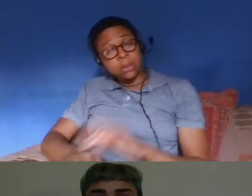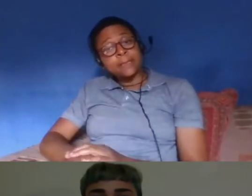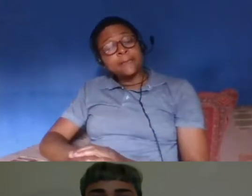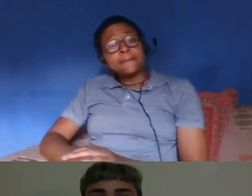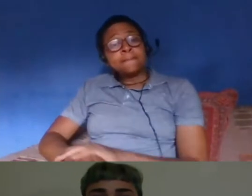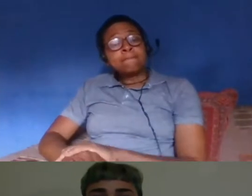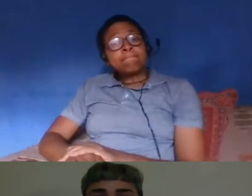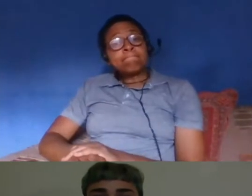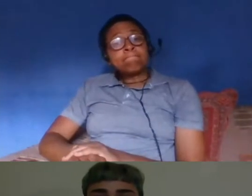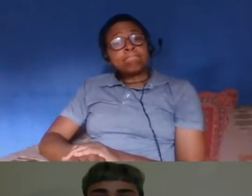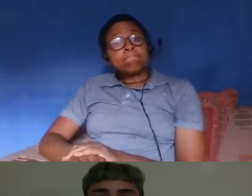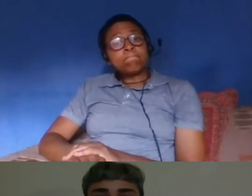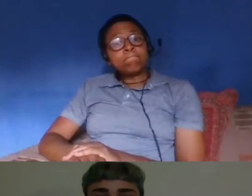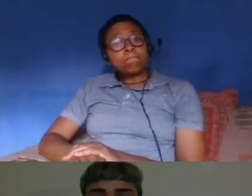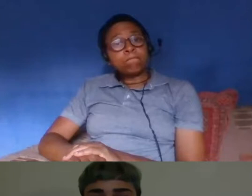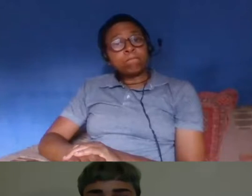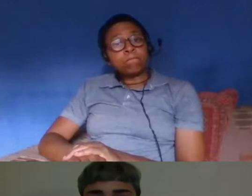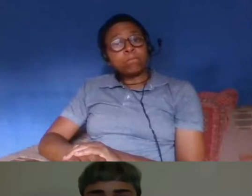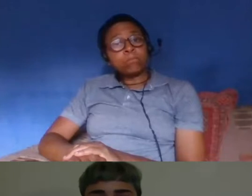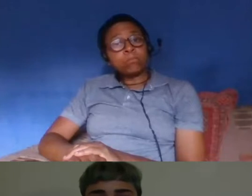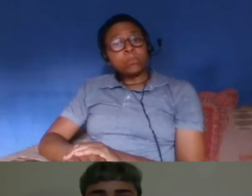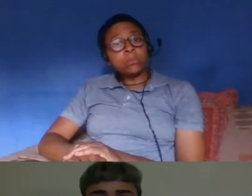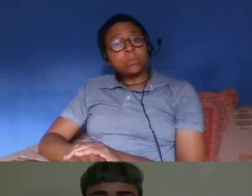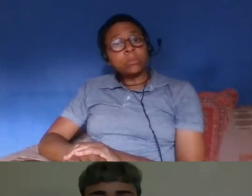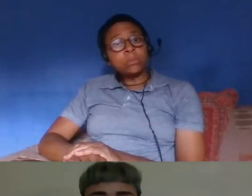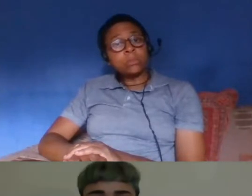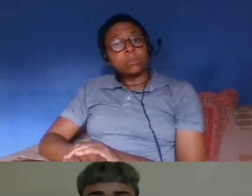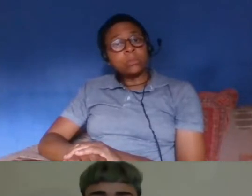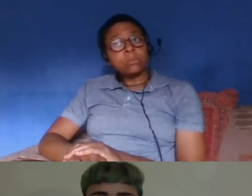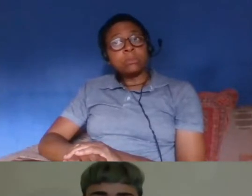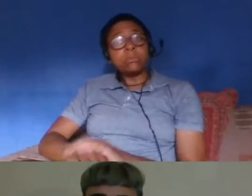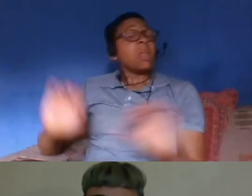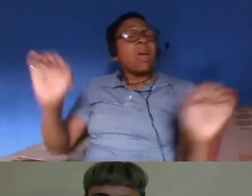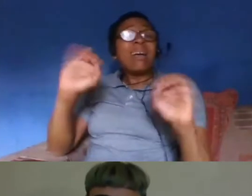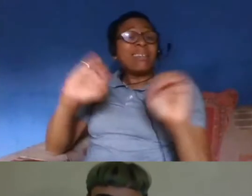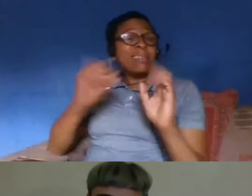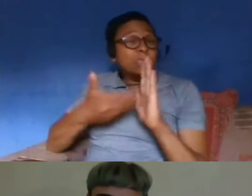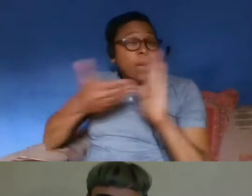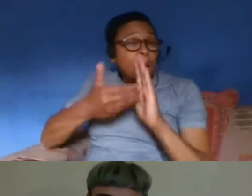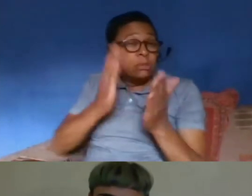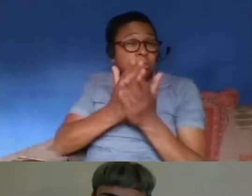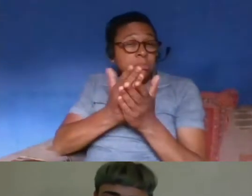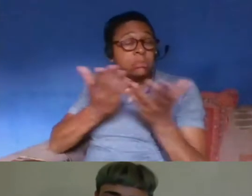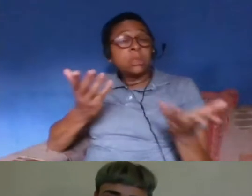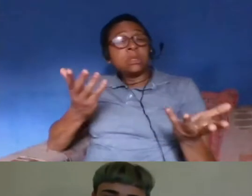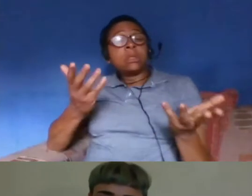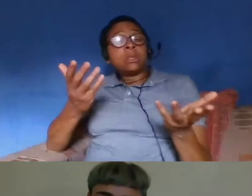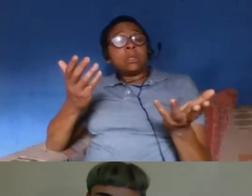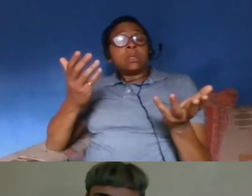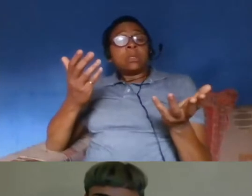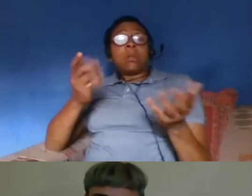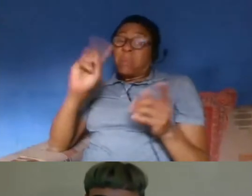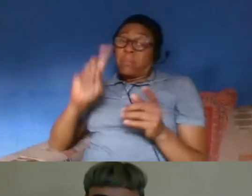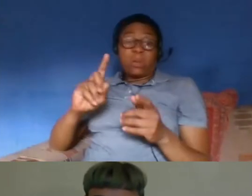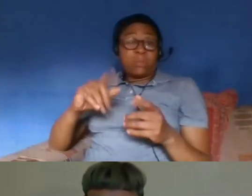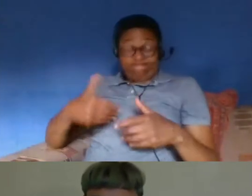oh you're just muted colin sorry i haven't got a lot to add i just to say that if people are people are afraid and that